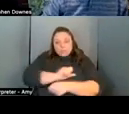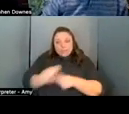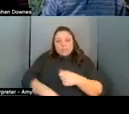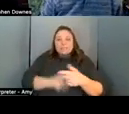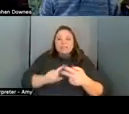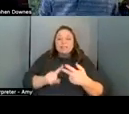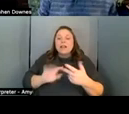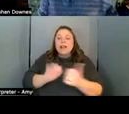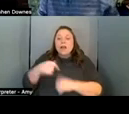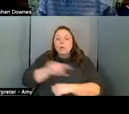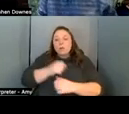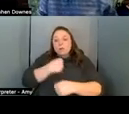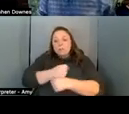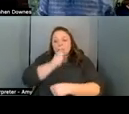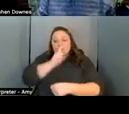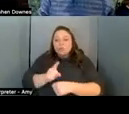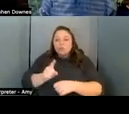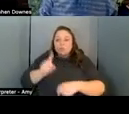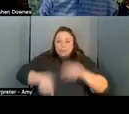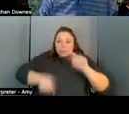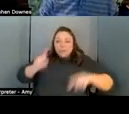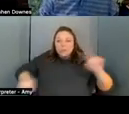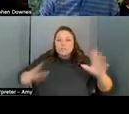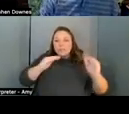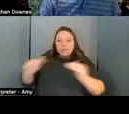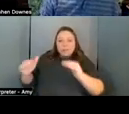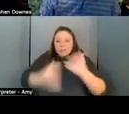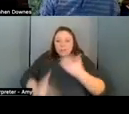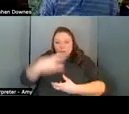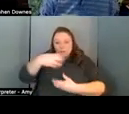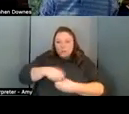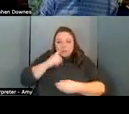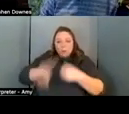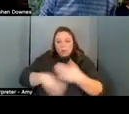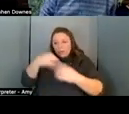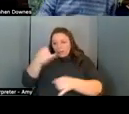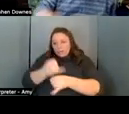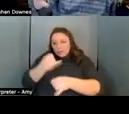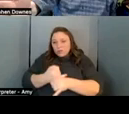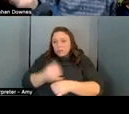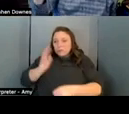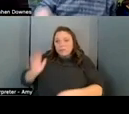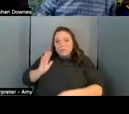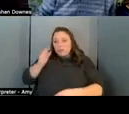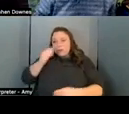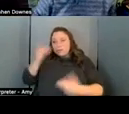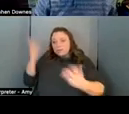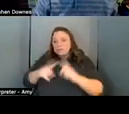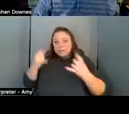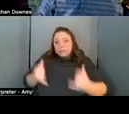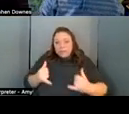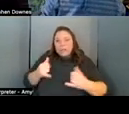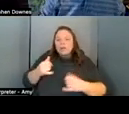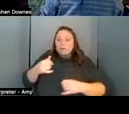equity and inclusion in our institutions again didn't matter but now it does which is why we have a sign language